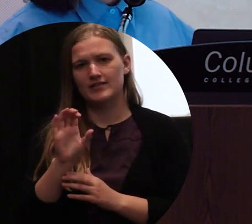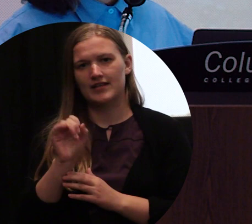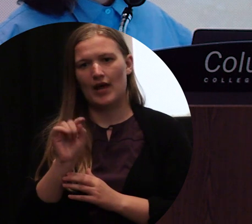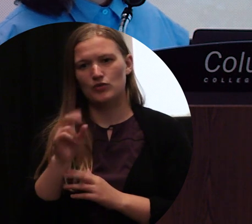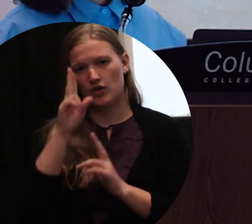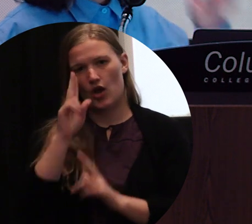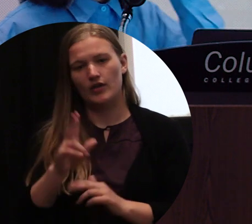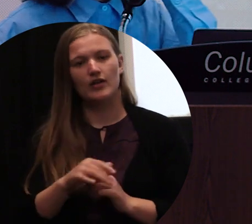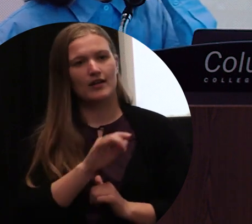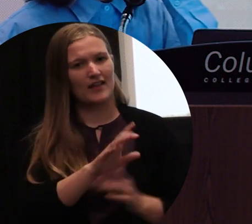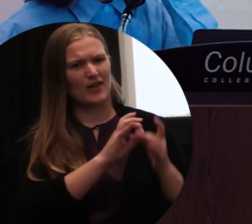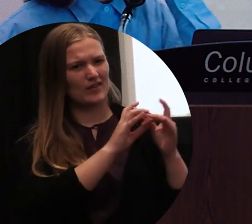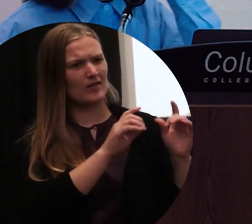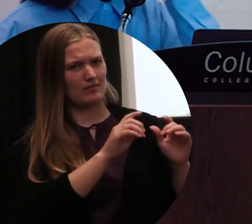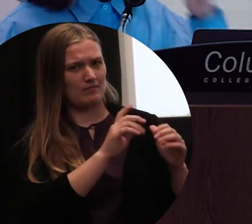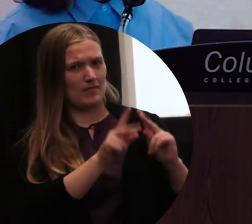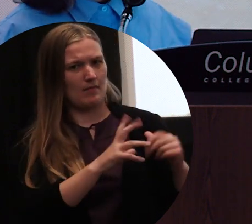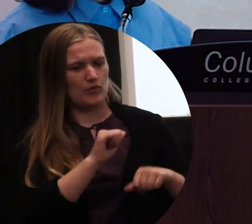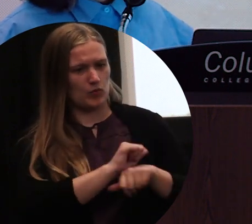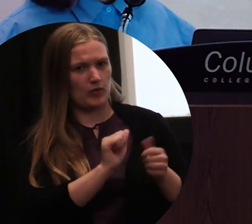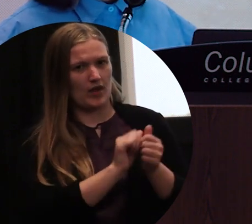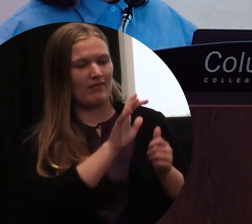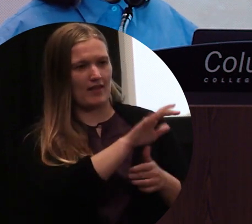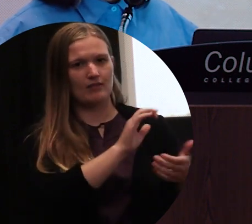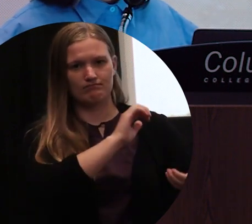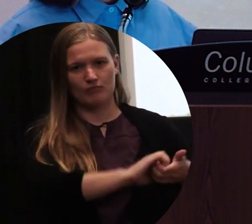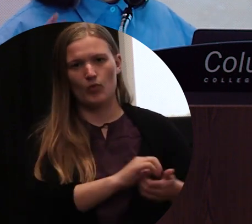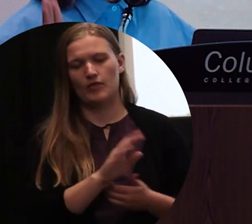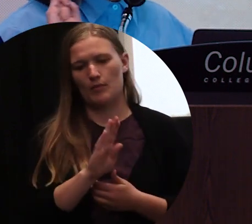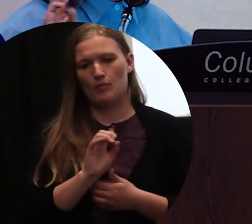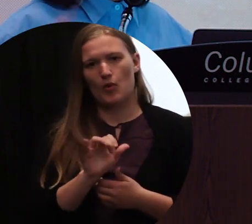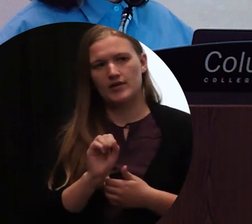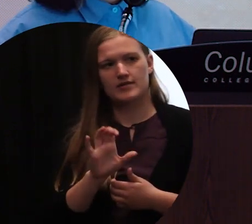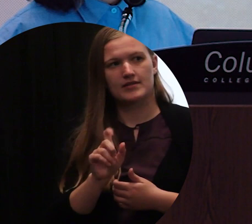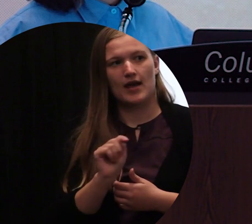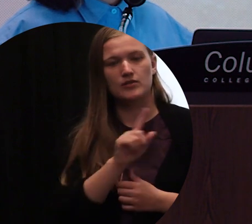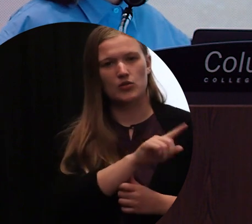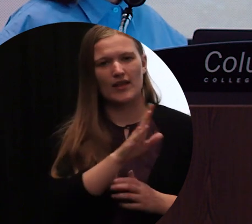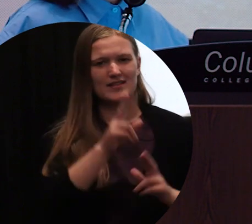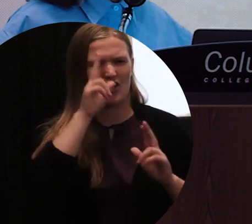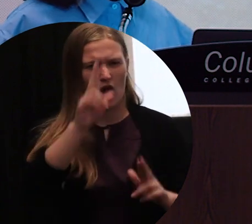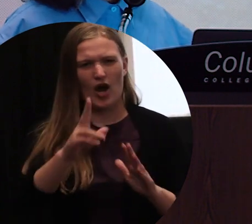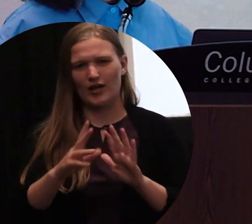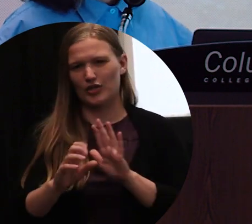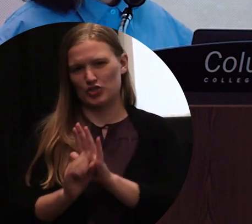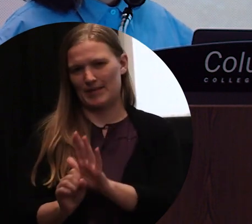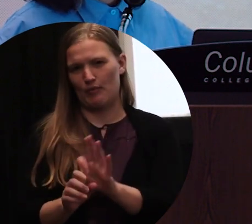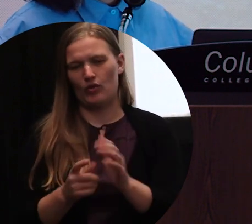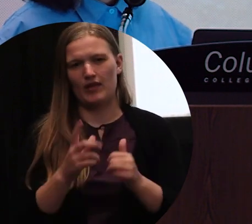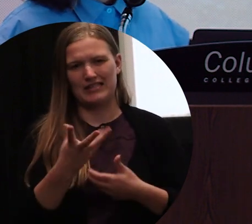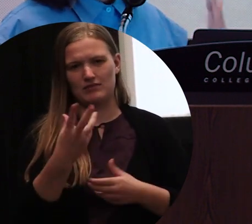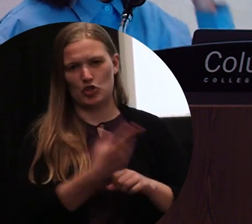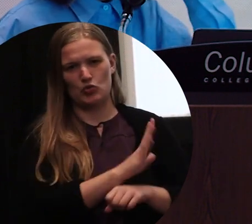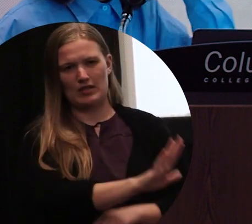to the affiliated with the Boy Scouts. And this is the, like a honor signal that's